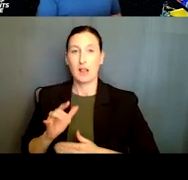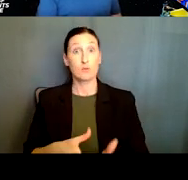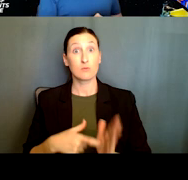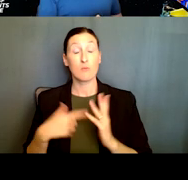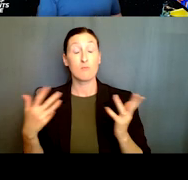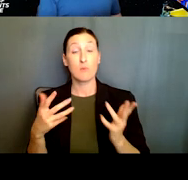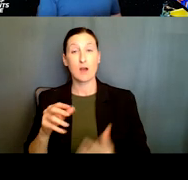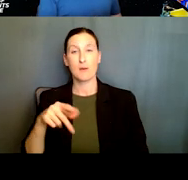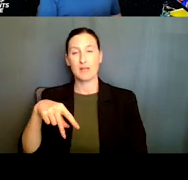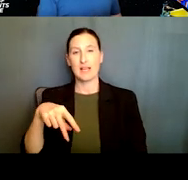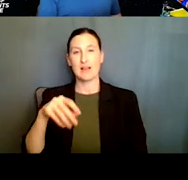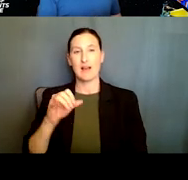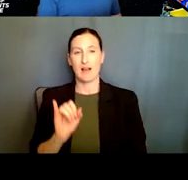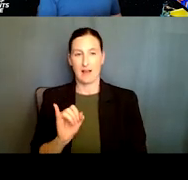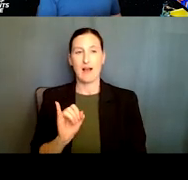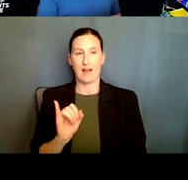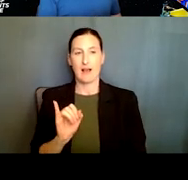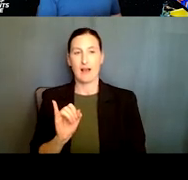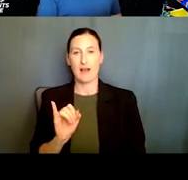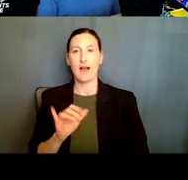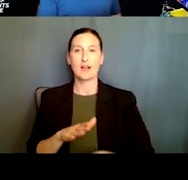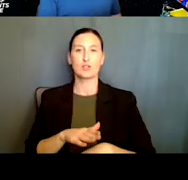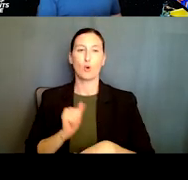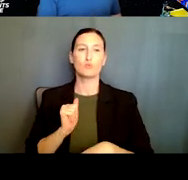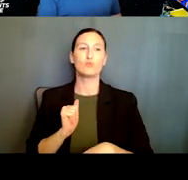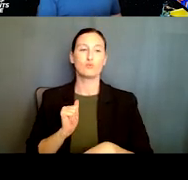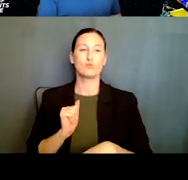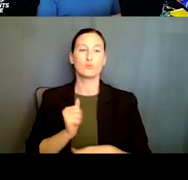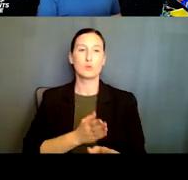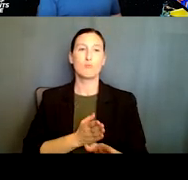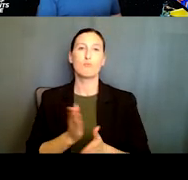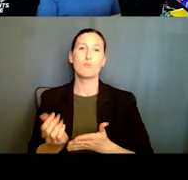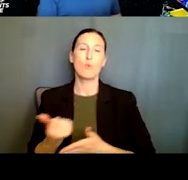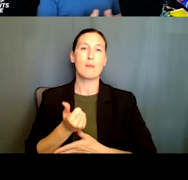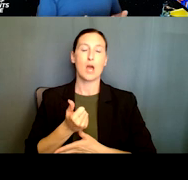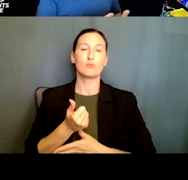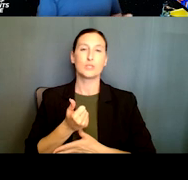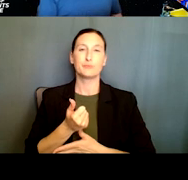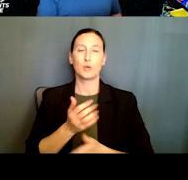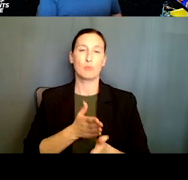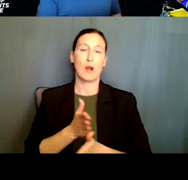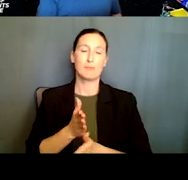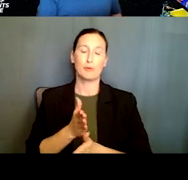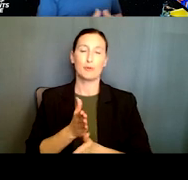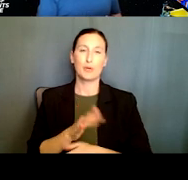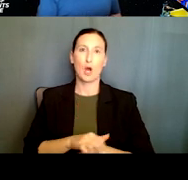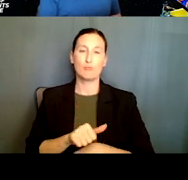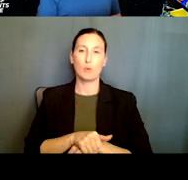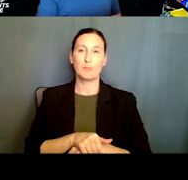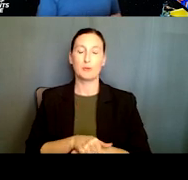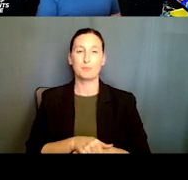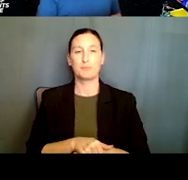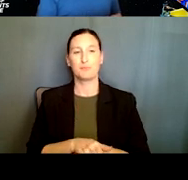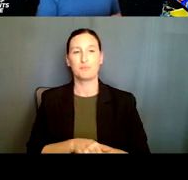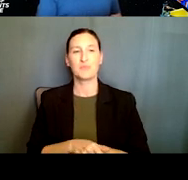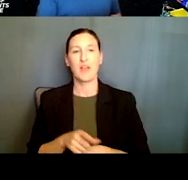PI holds a primary appointment where in a, in an organization that would allow them